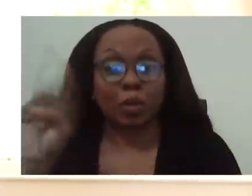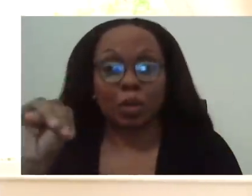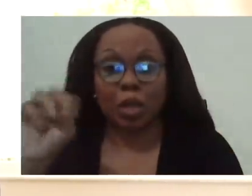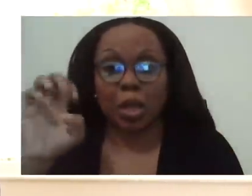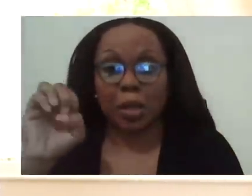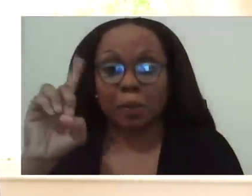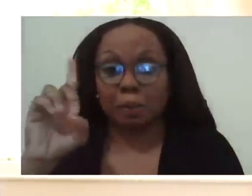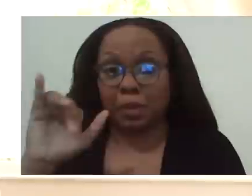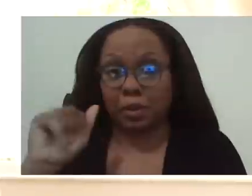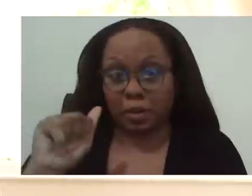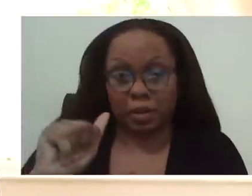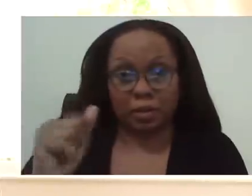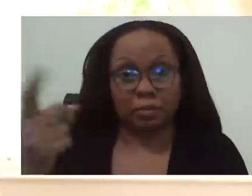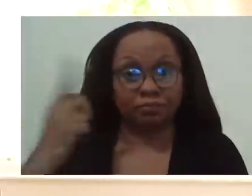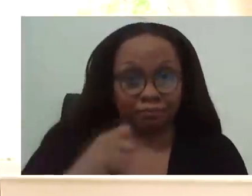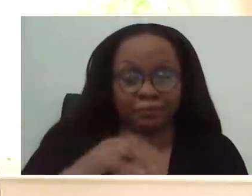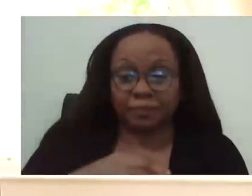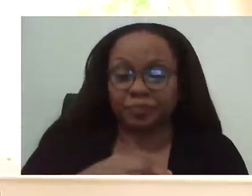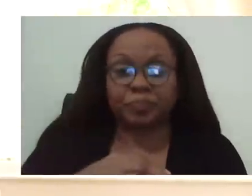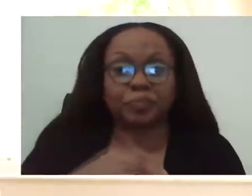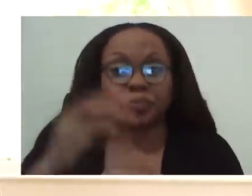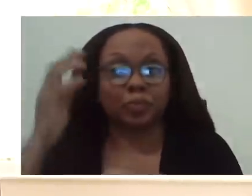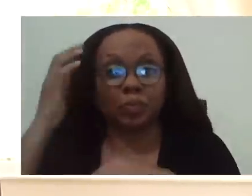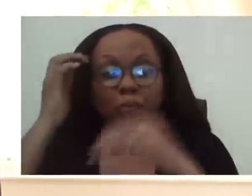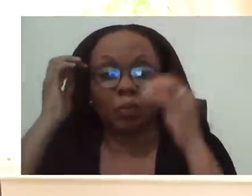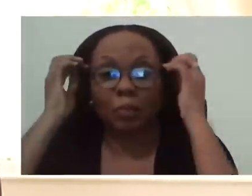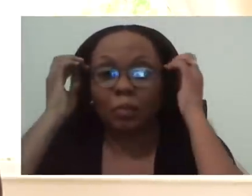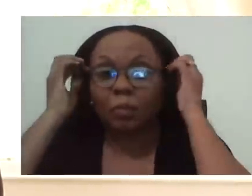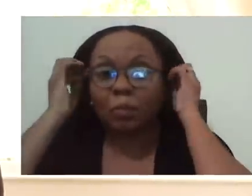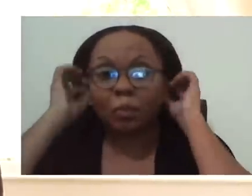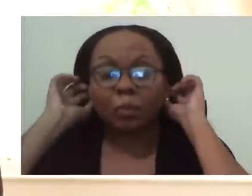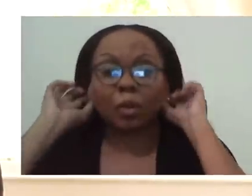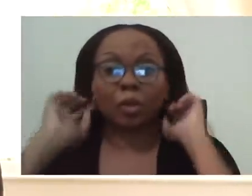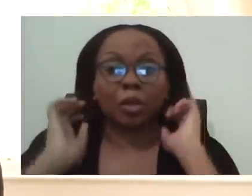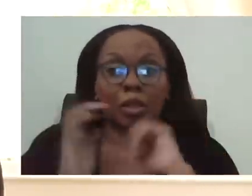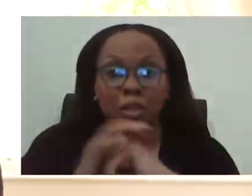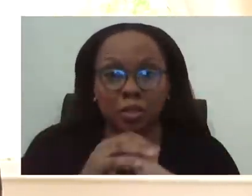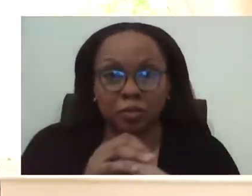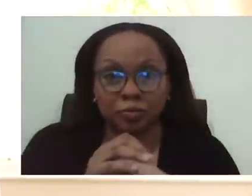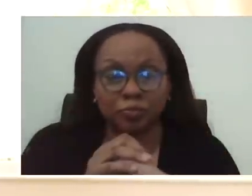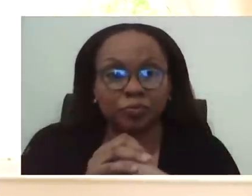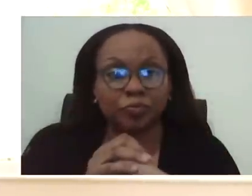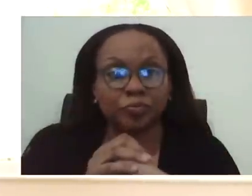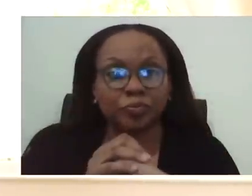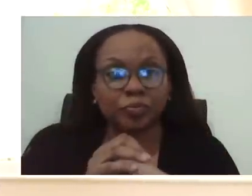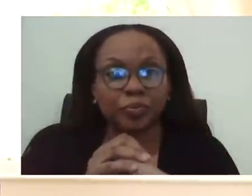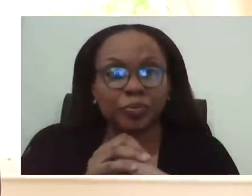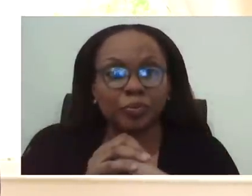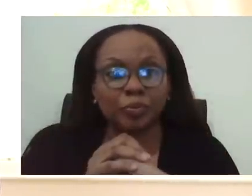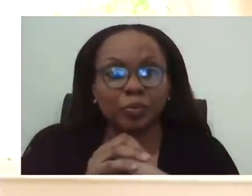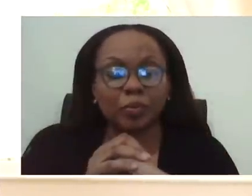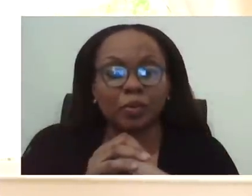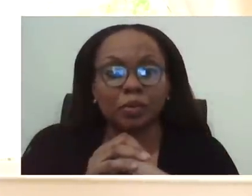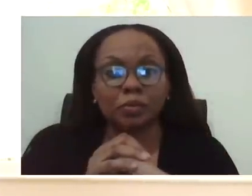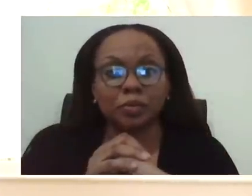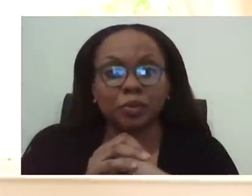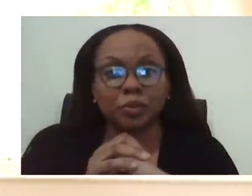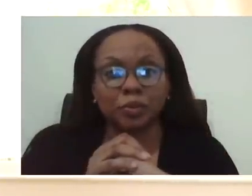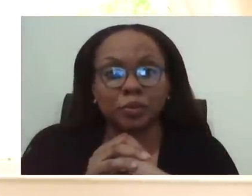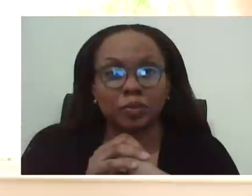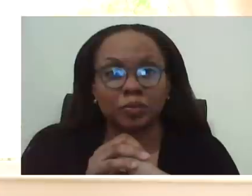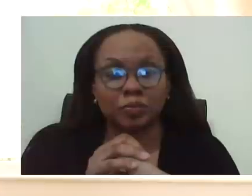other guests. But one question for me would be translate all that you said now into